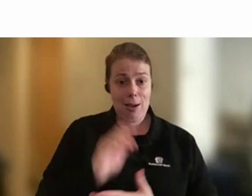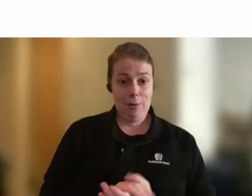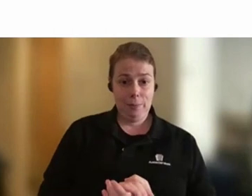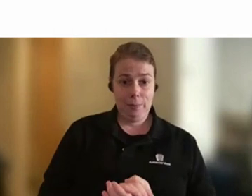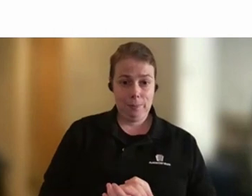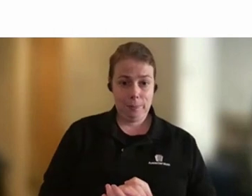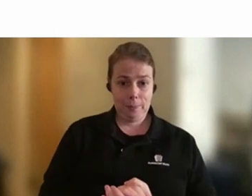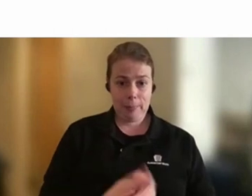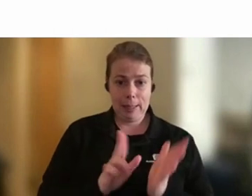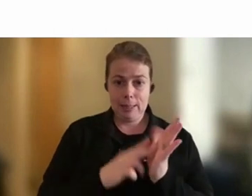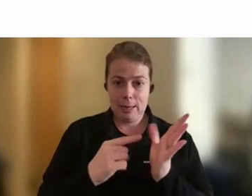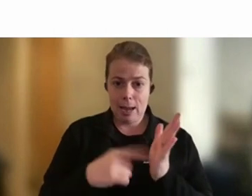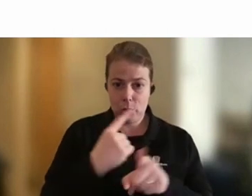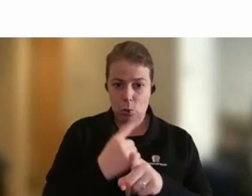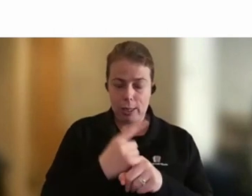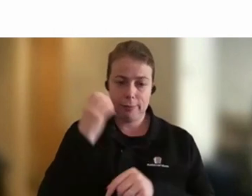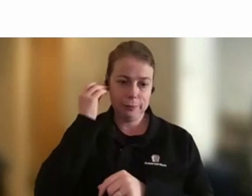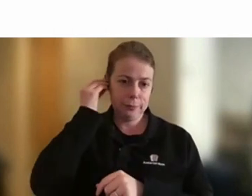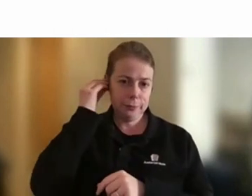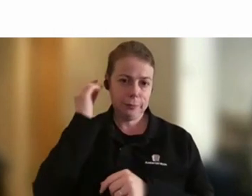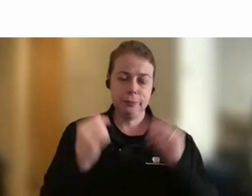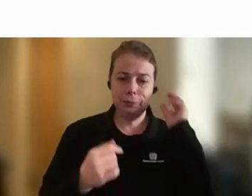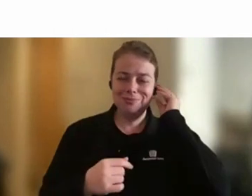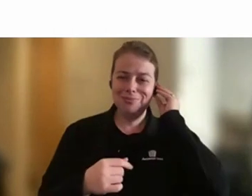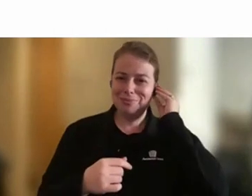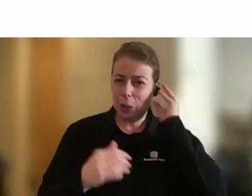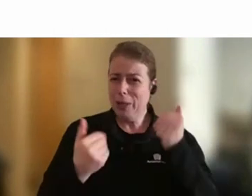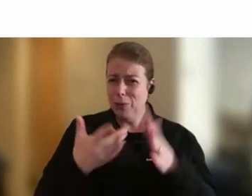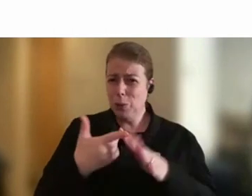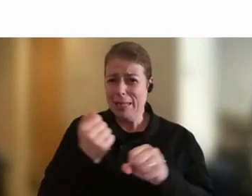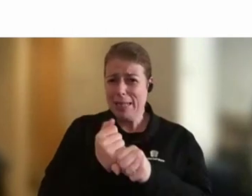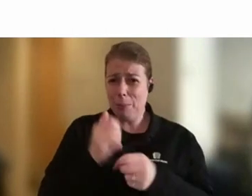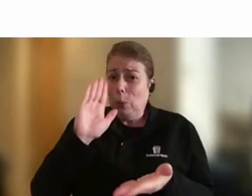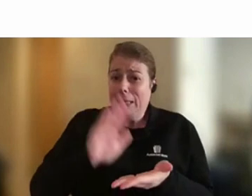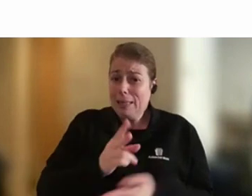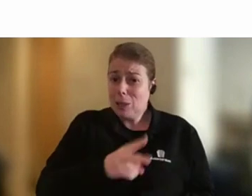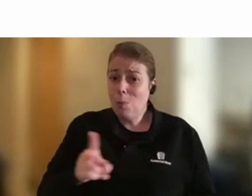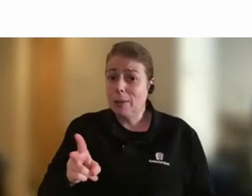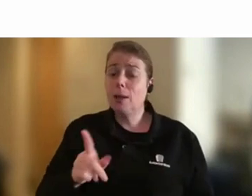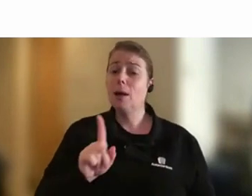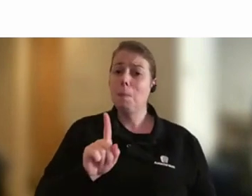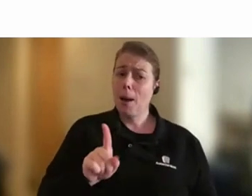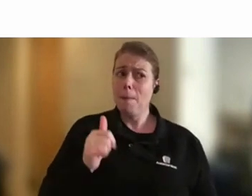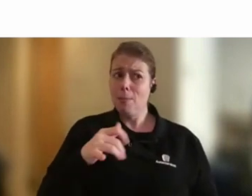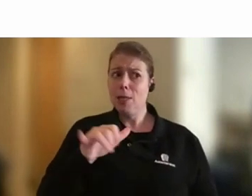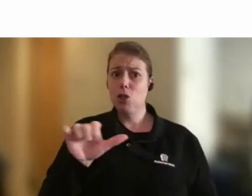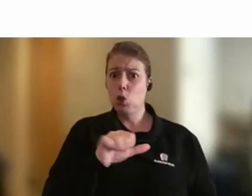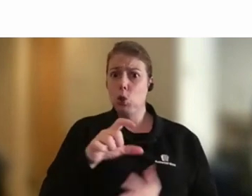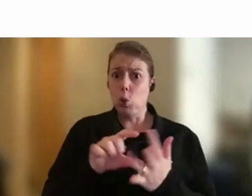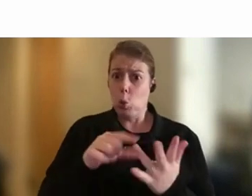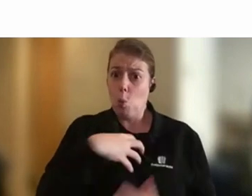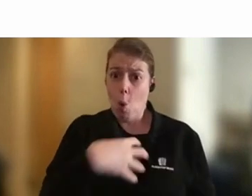this is probably a less common example, but one perhaps we should be doing more often. So